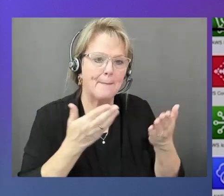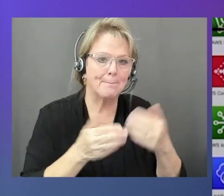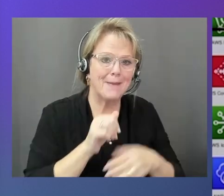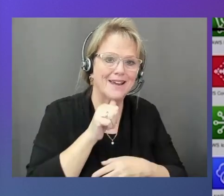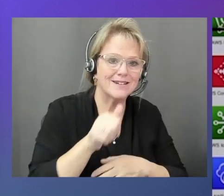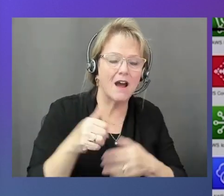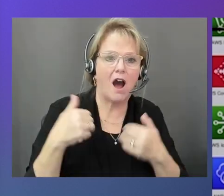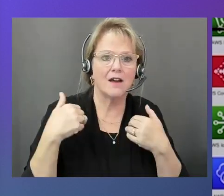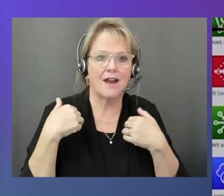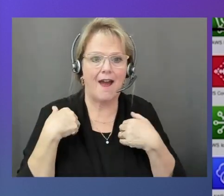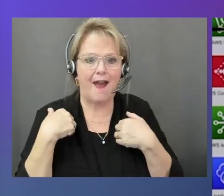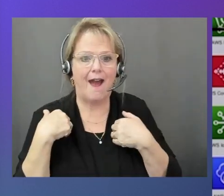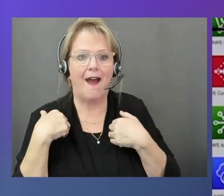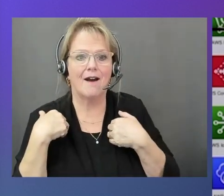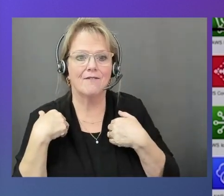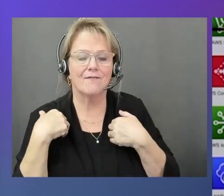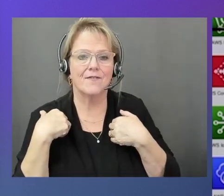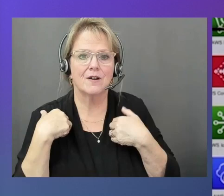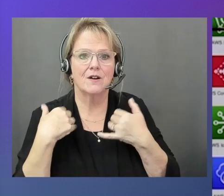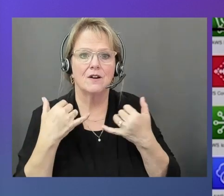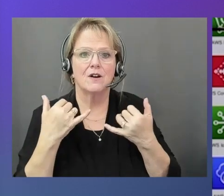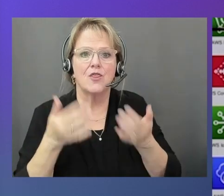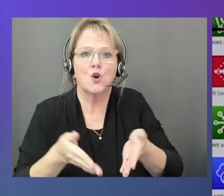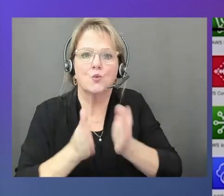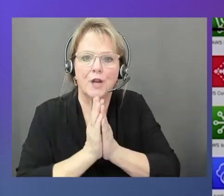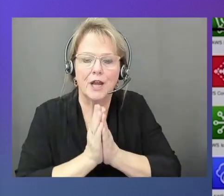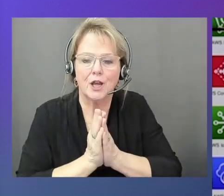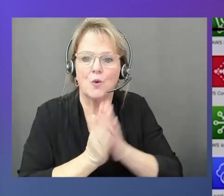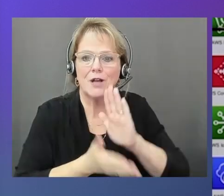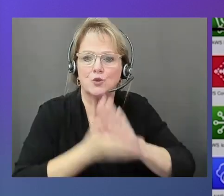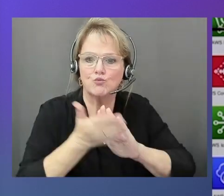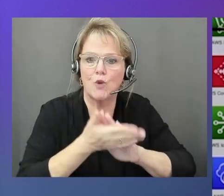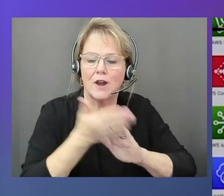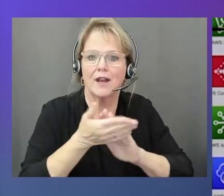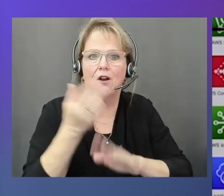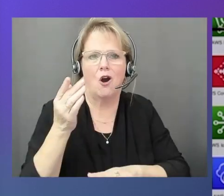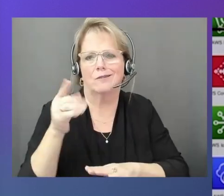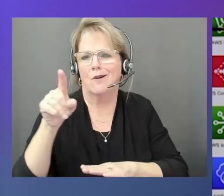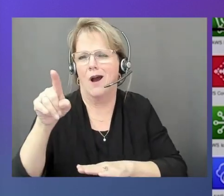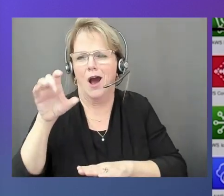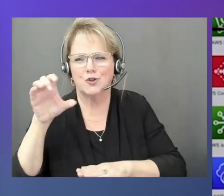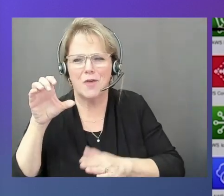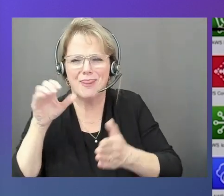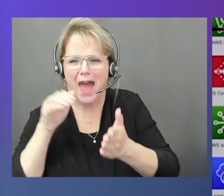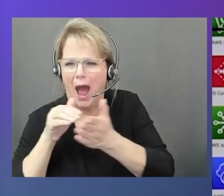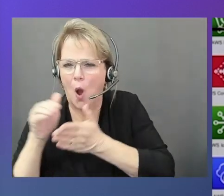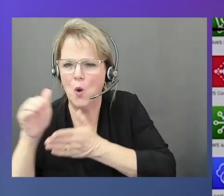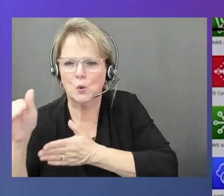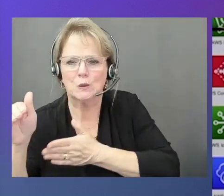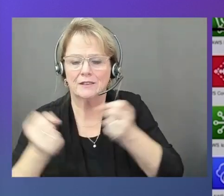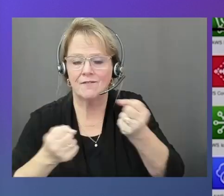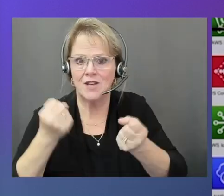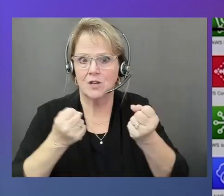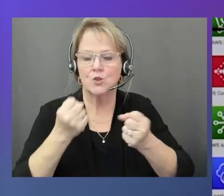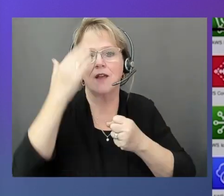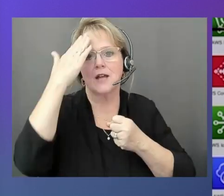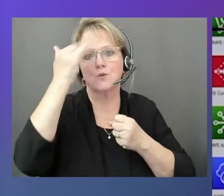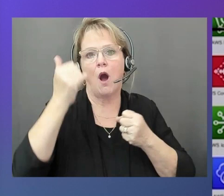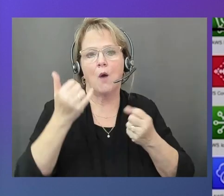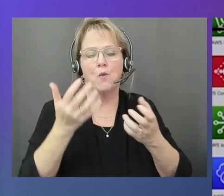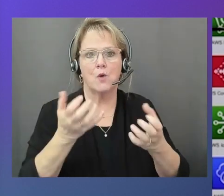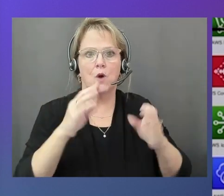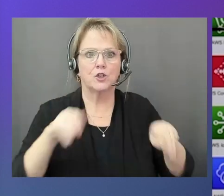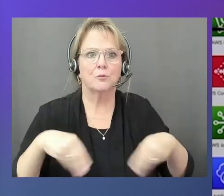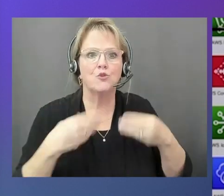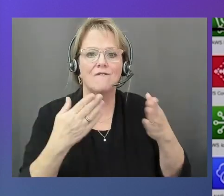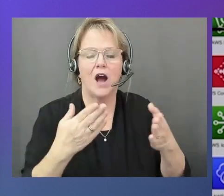Fleetwise running on hundreds of thousands of vehicles, that's why we want to provide a simulator